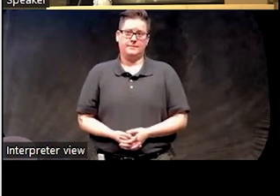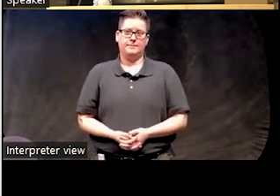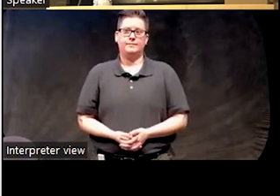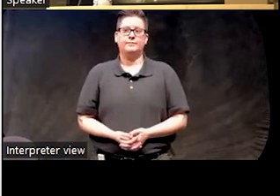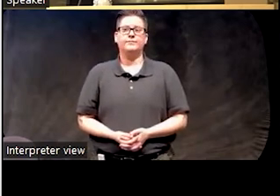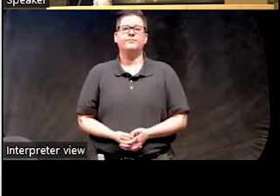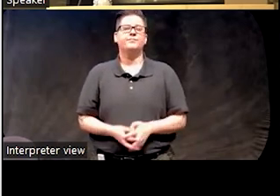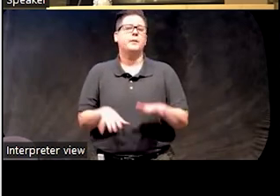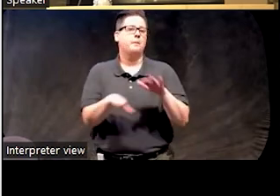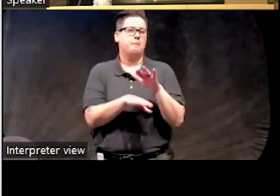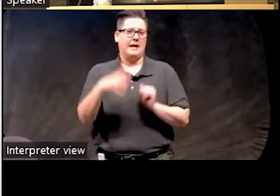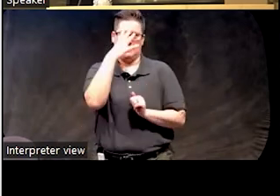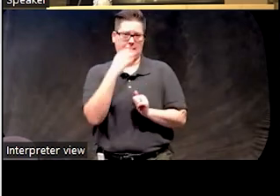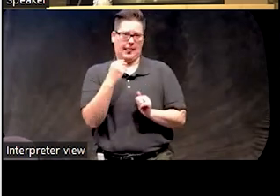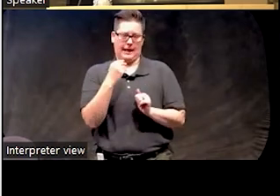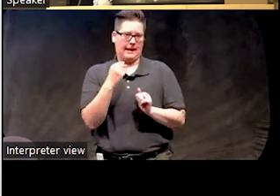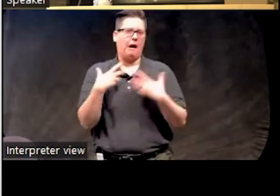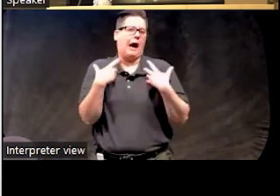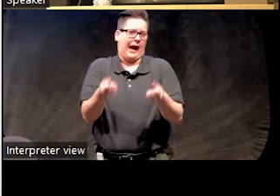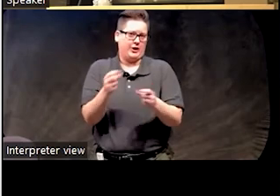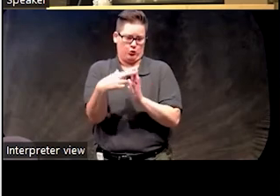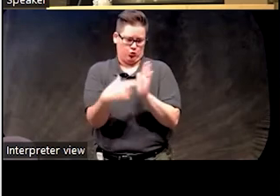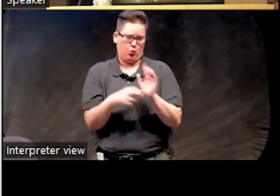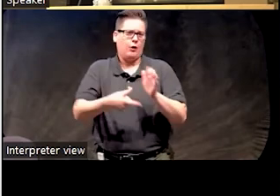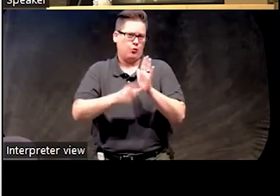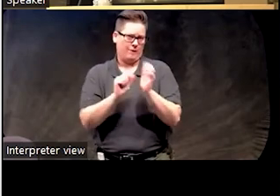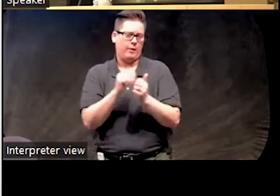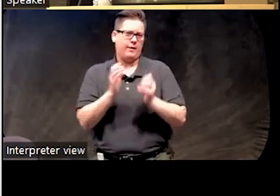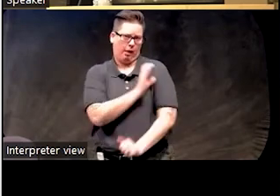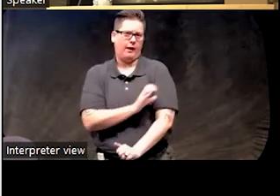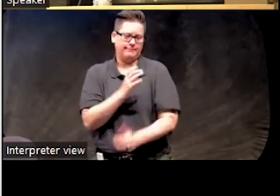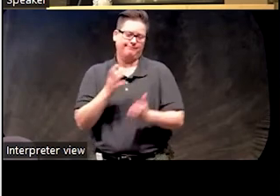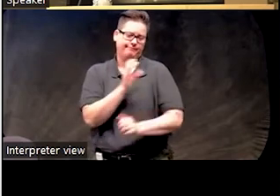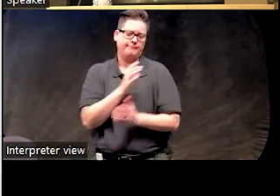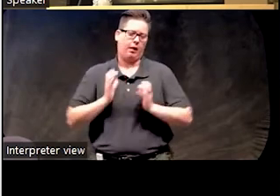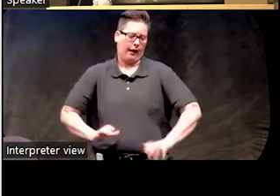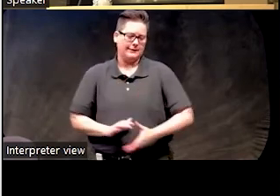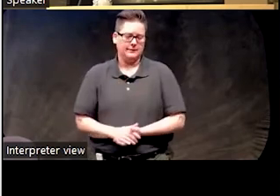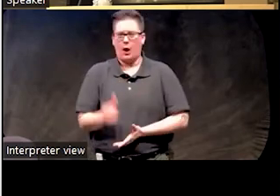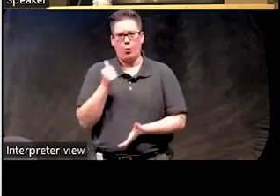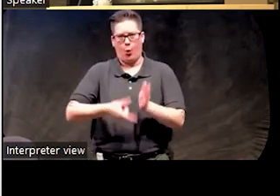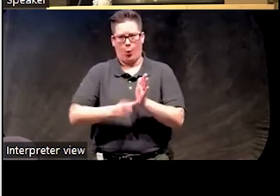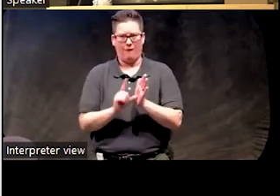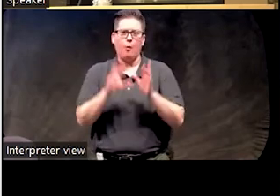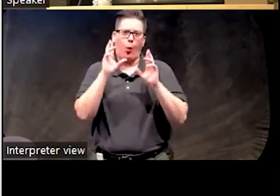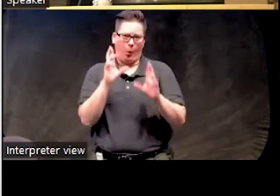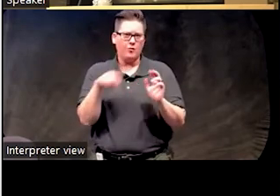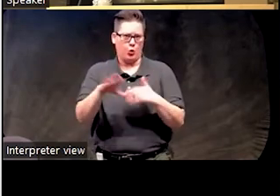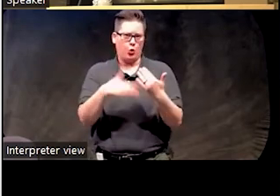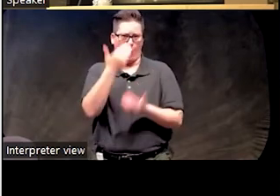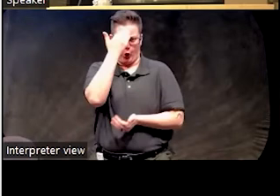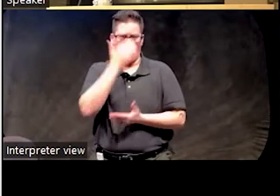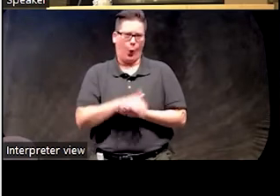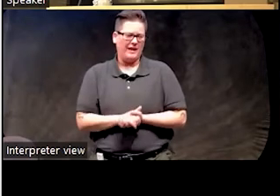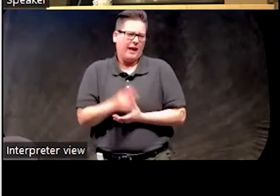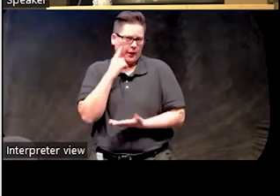So basic sleep hygiene rules. These are good things that you can review with your clients. I won't go over them because hopefully you all know these.